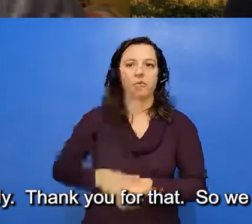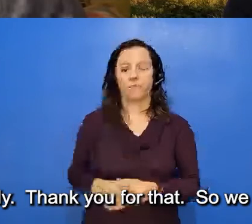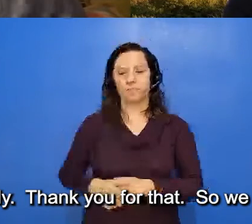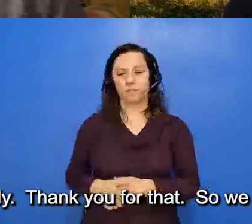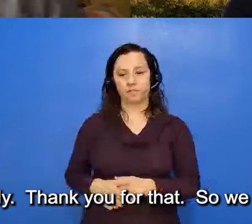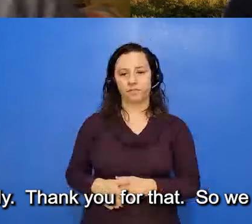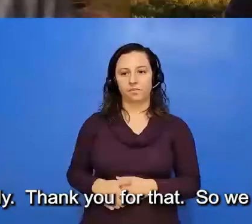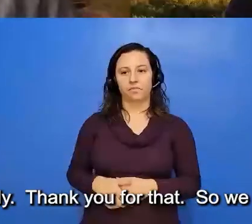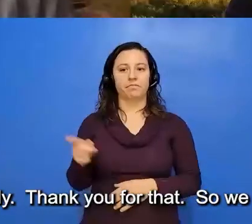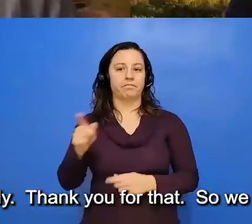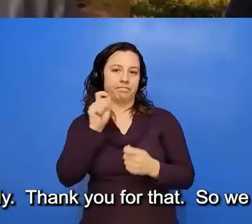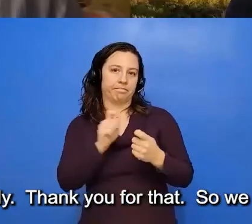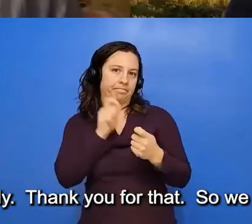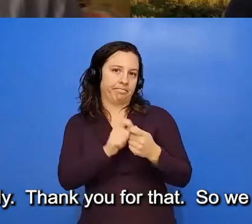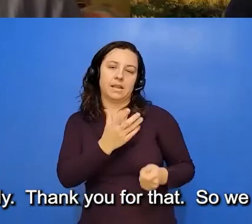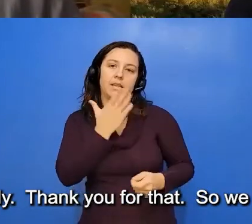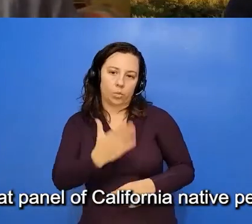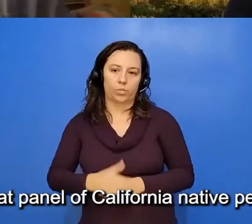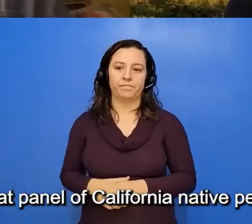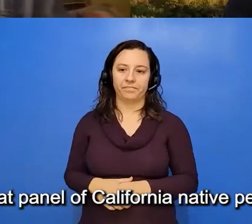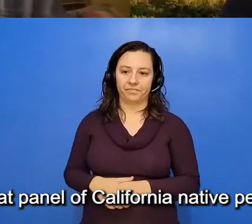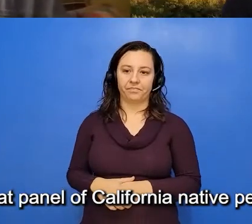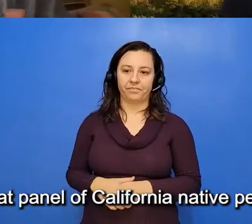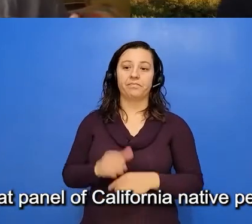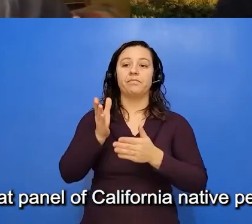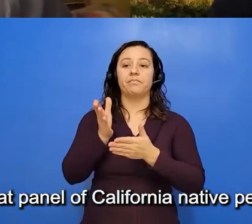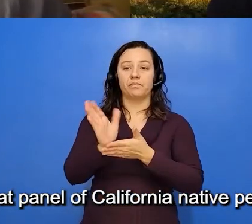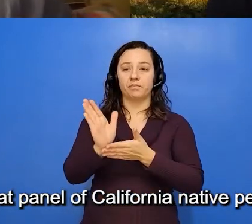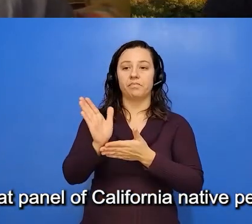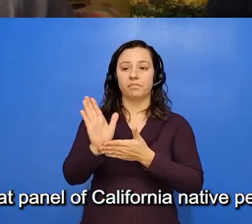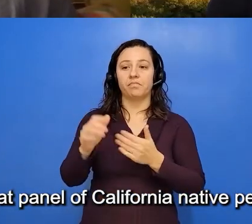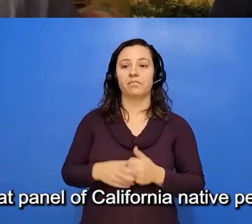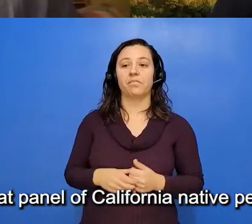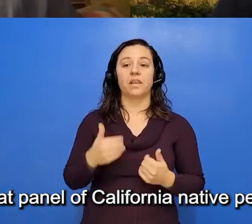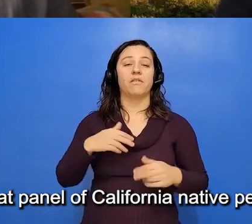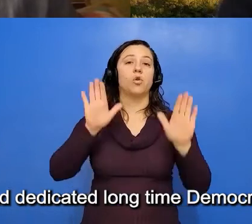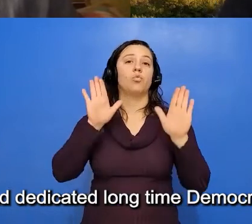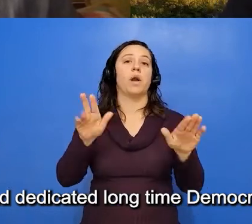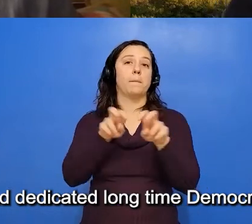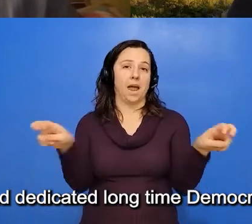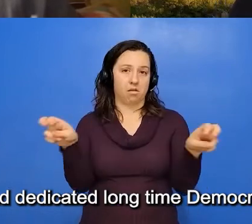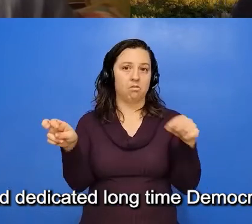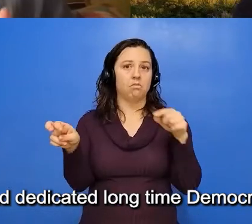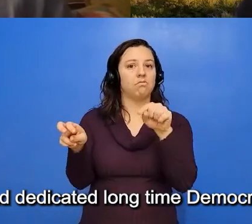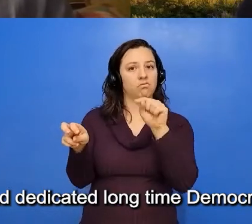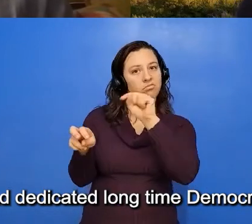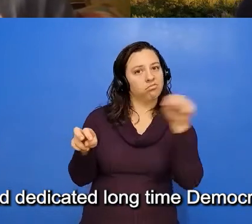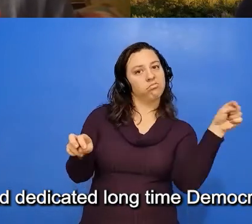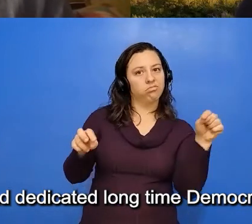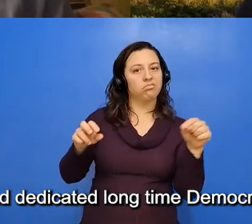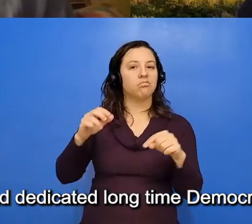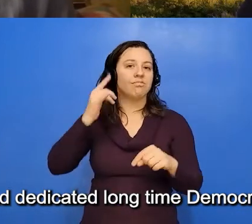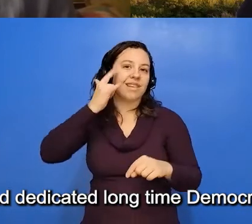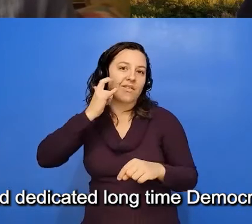Exactly. Thank you for that. So we have a great panel of California Native people and dedicated